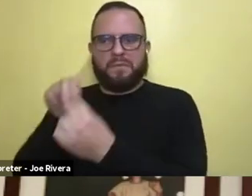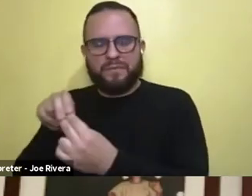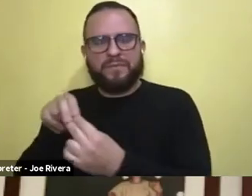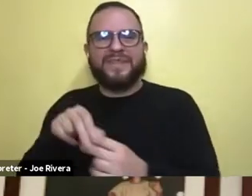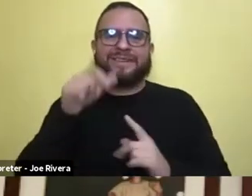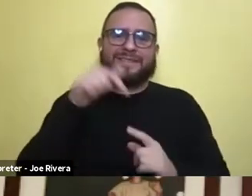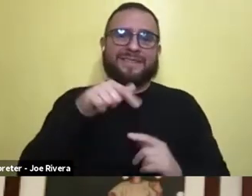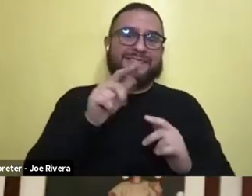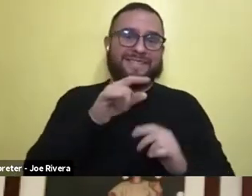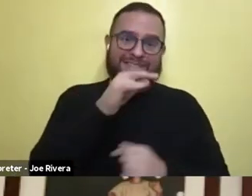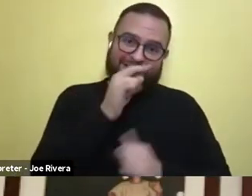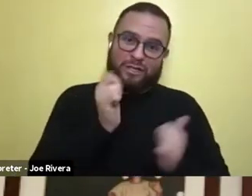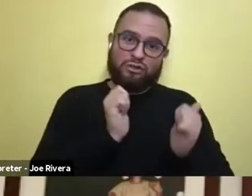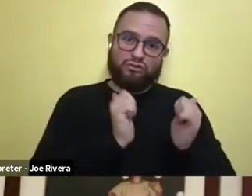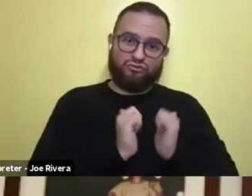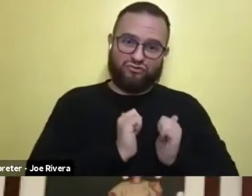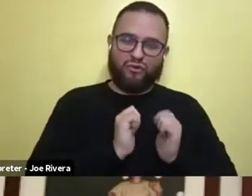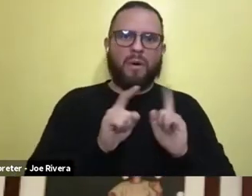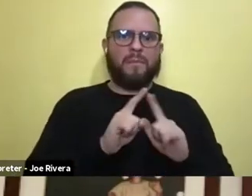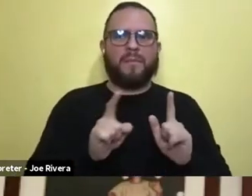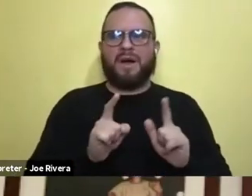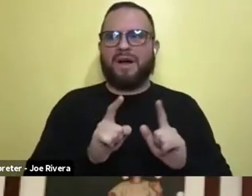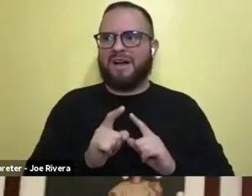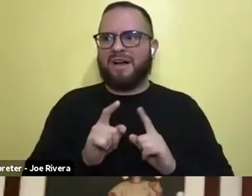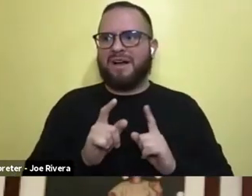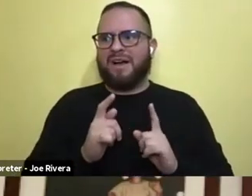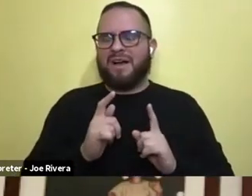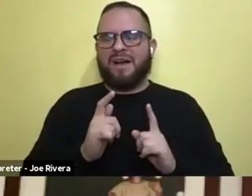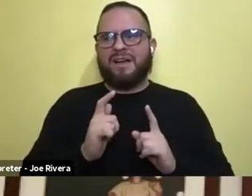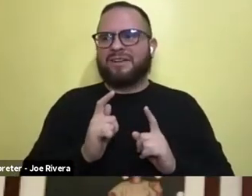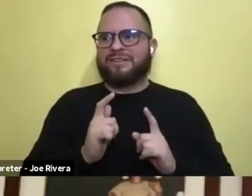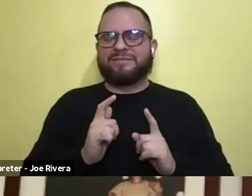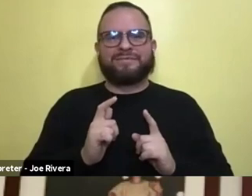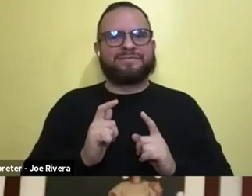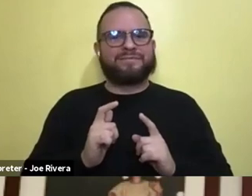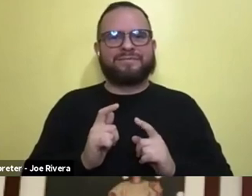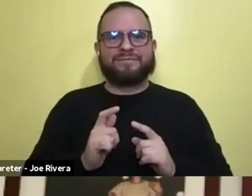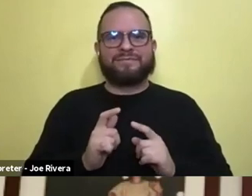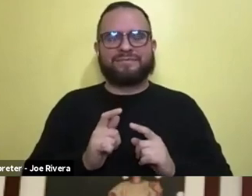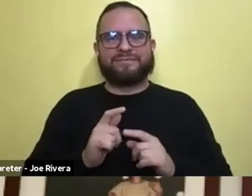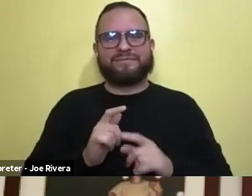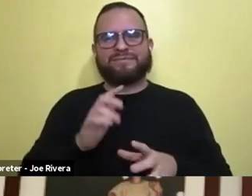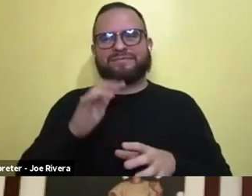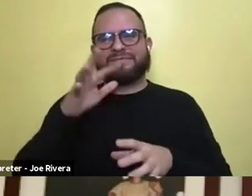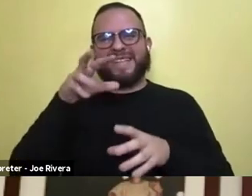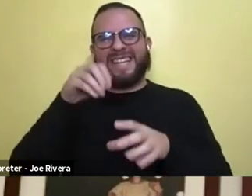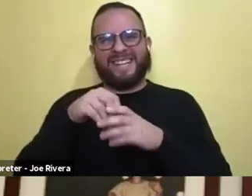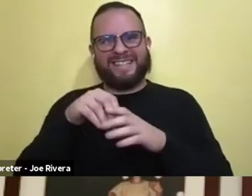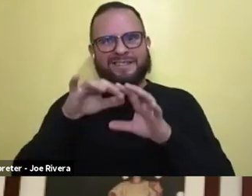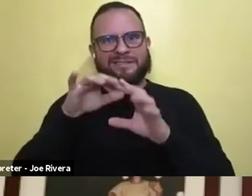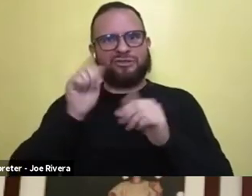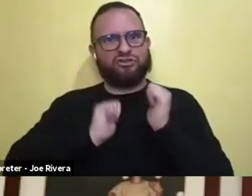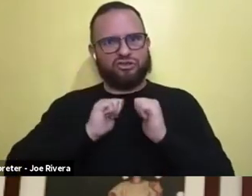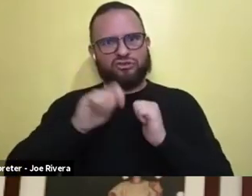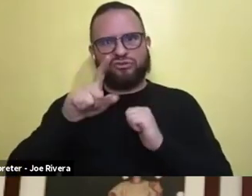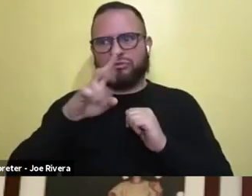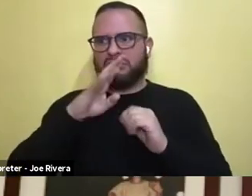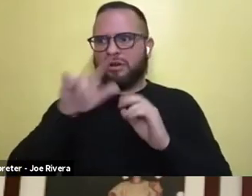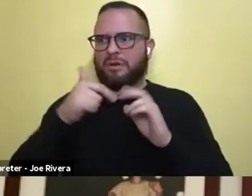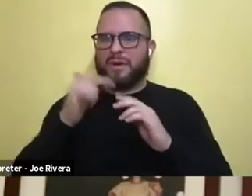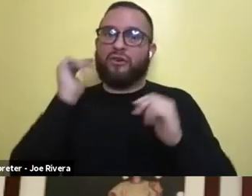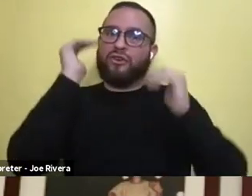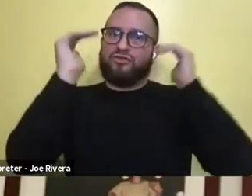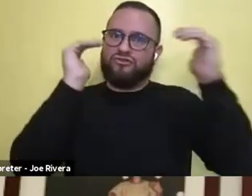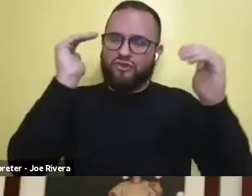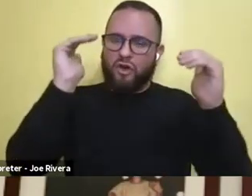but you're dealing with very, you know, adult global, uh, concerns. You're dealing with, um,